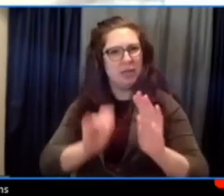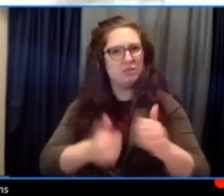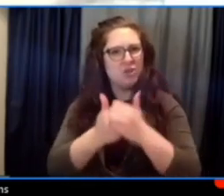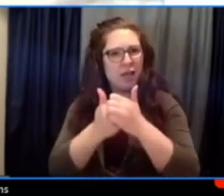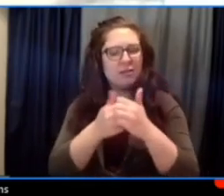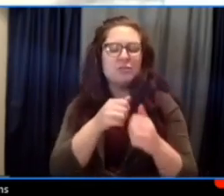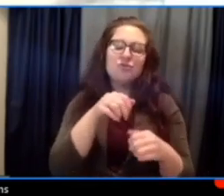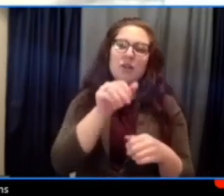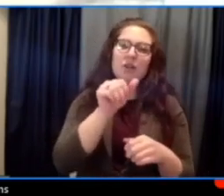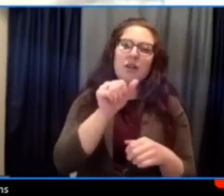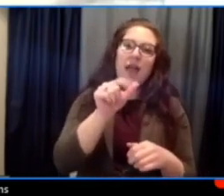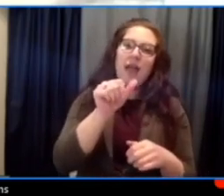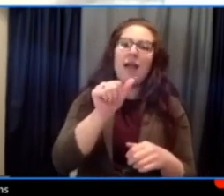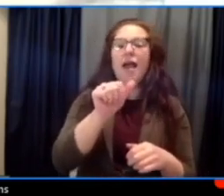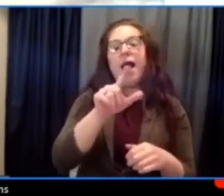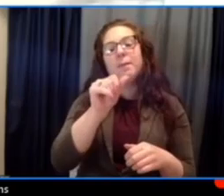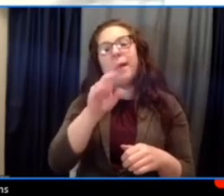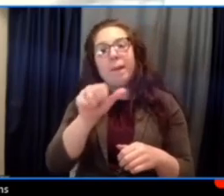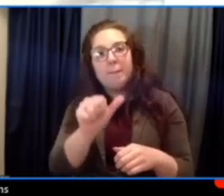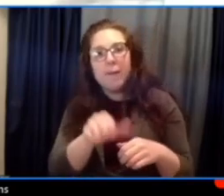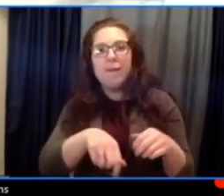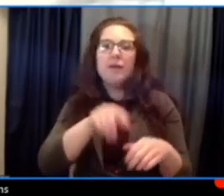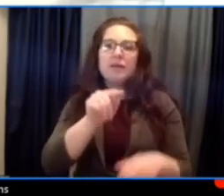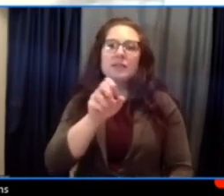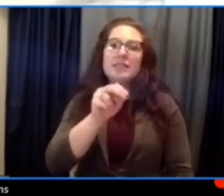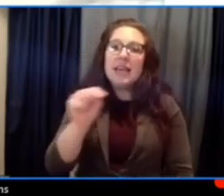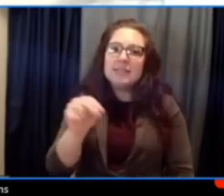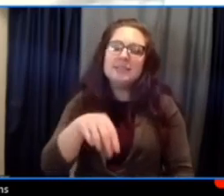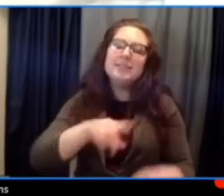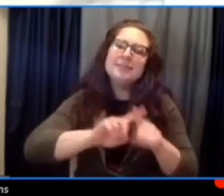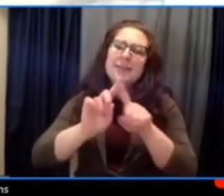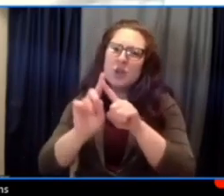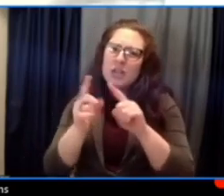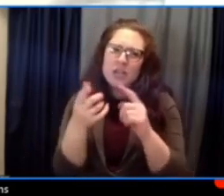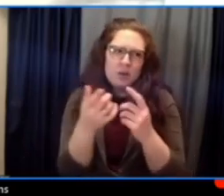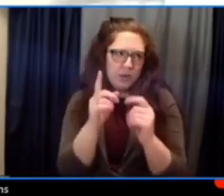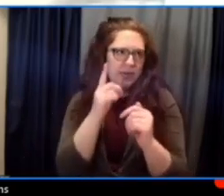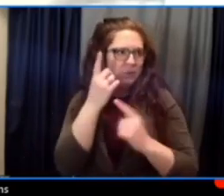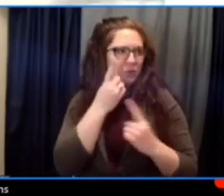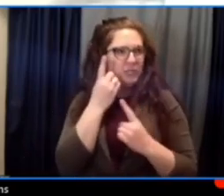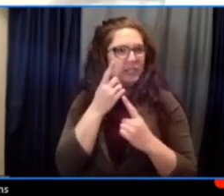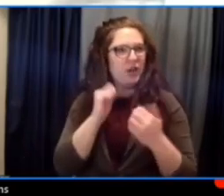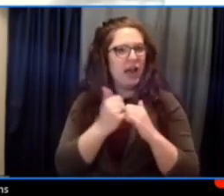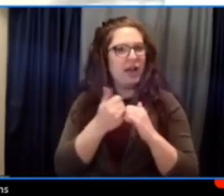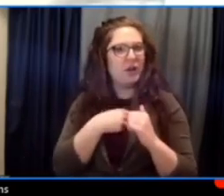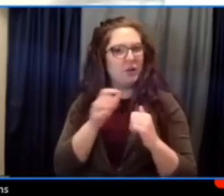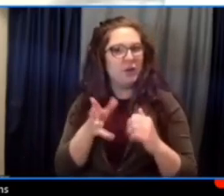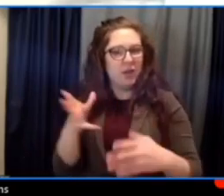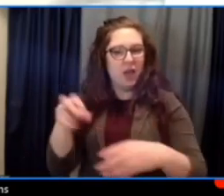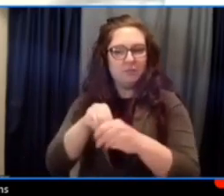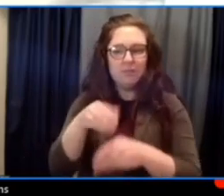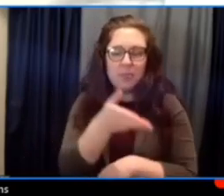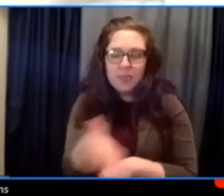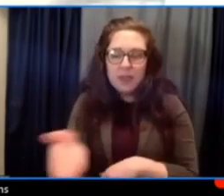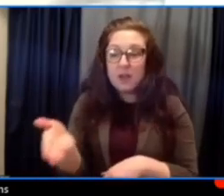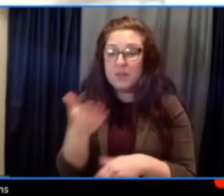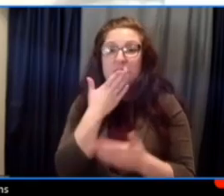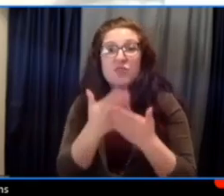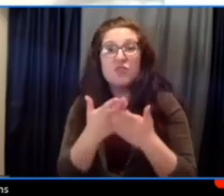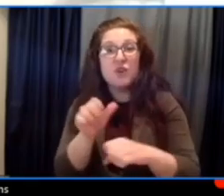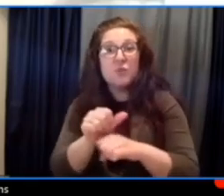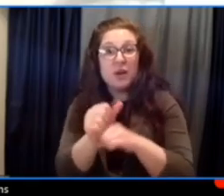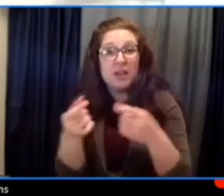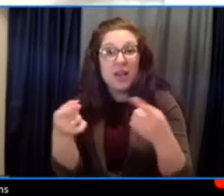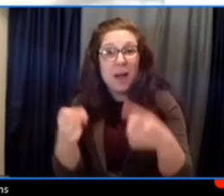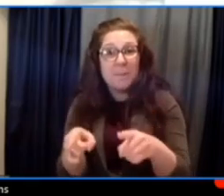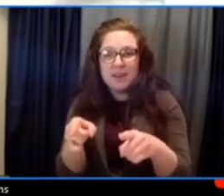existing infrastructure and moments like this. What are the places that we've been ignoring where great work is happening? And with deeper